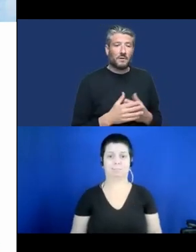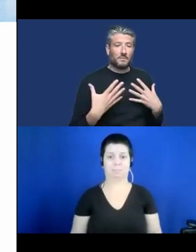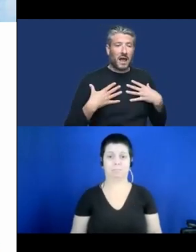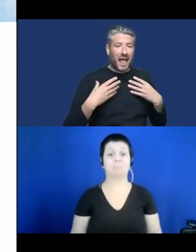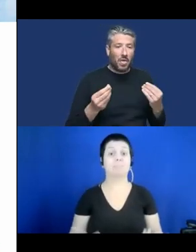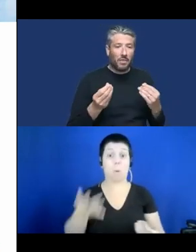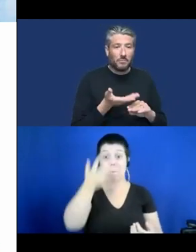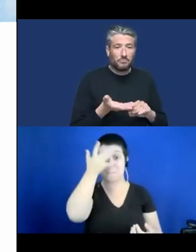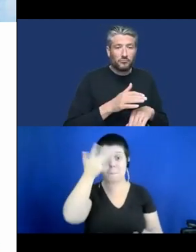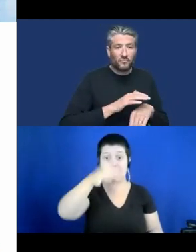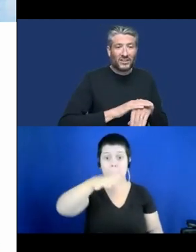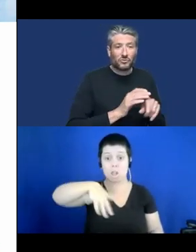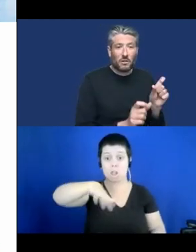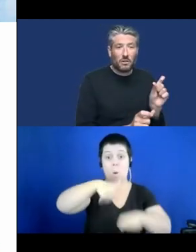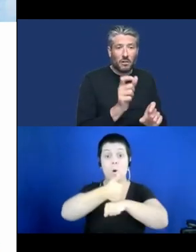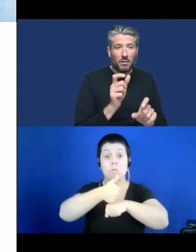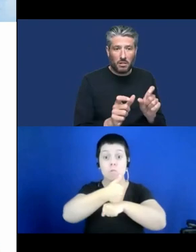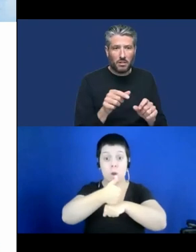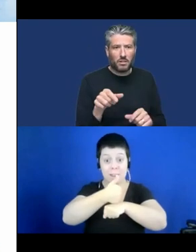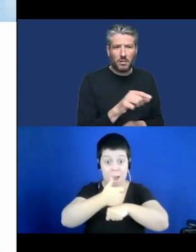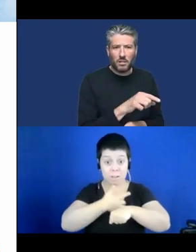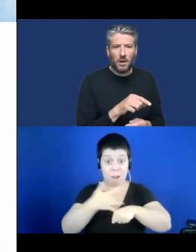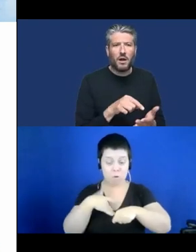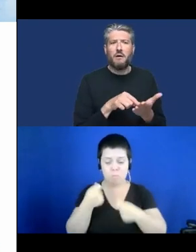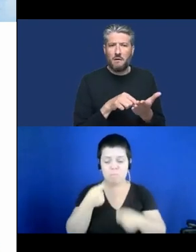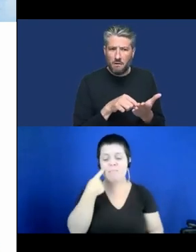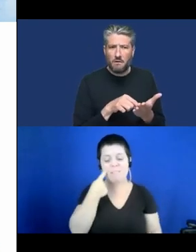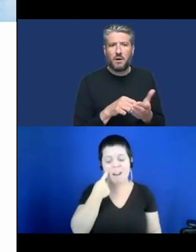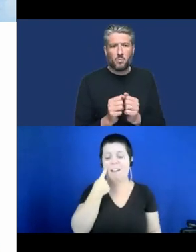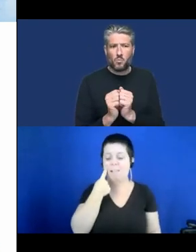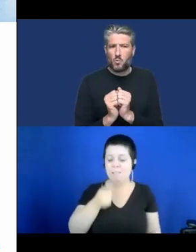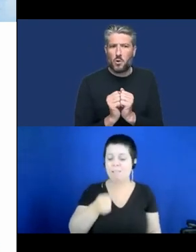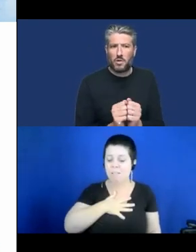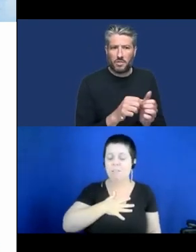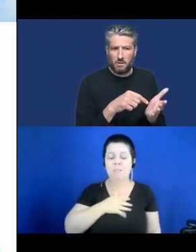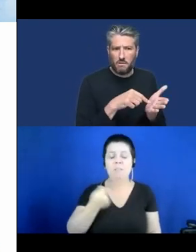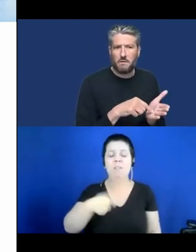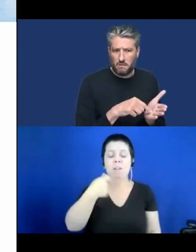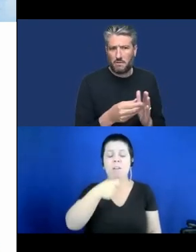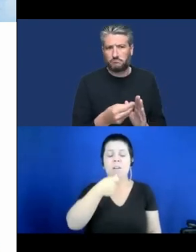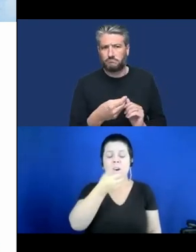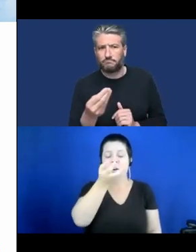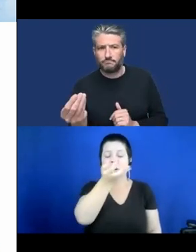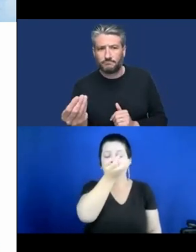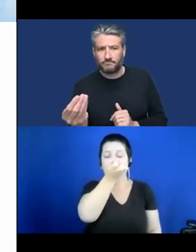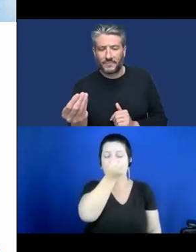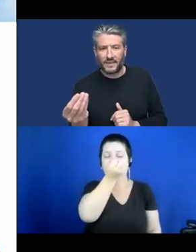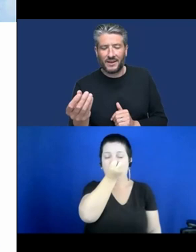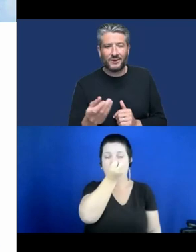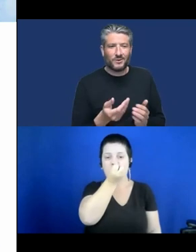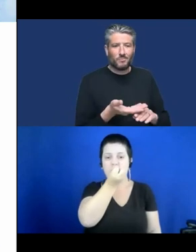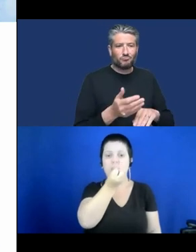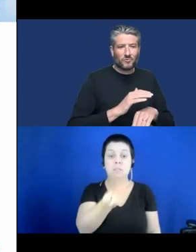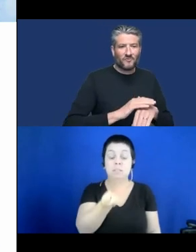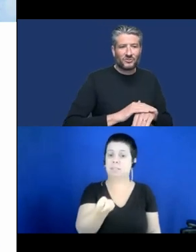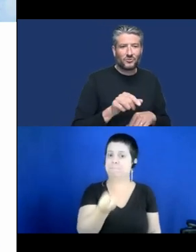in the product for the users and they have to acknowledge this and see that this product